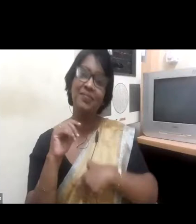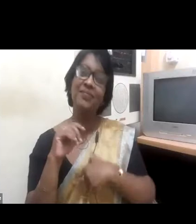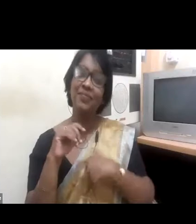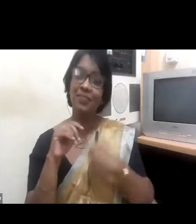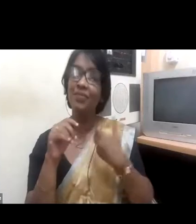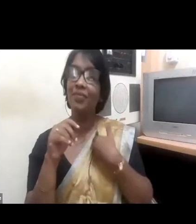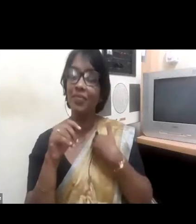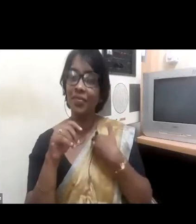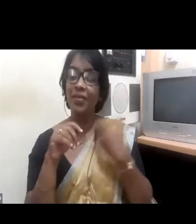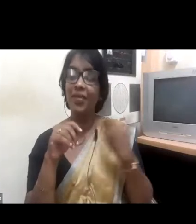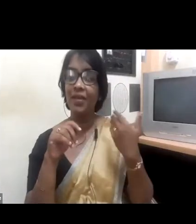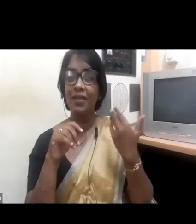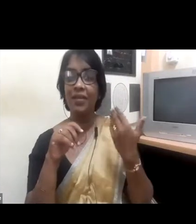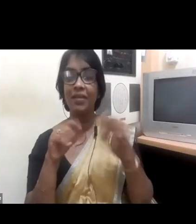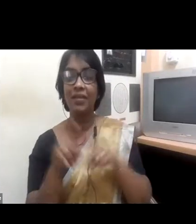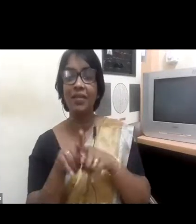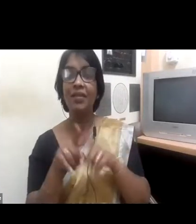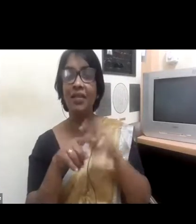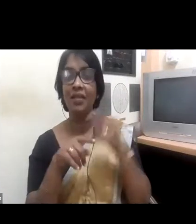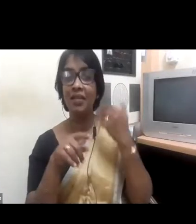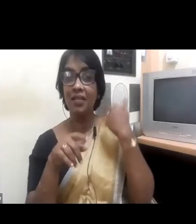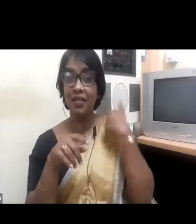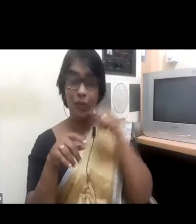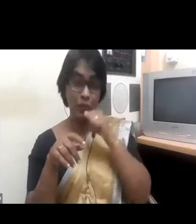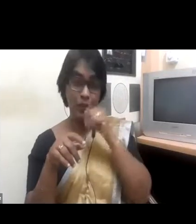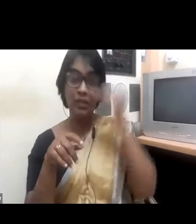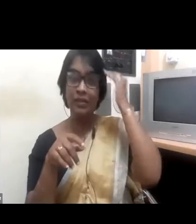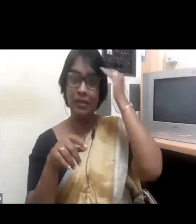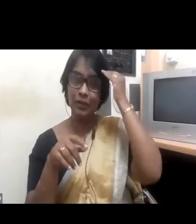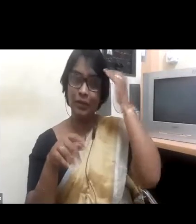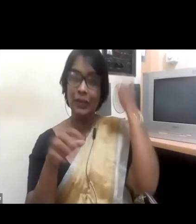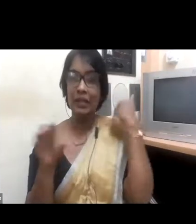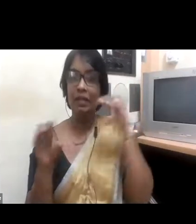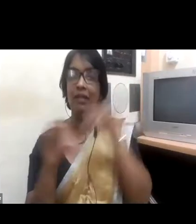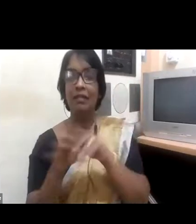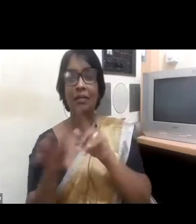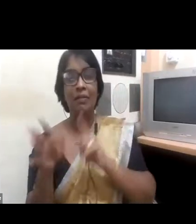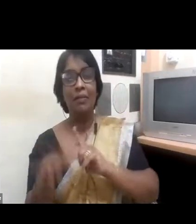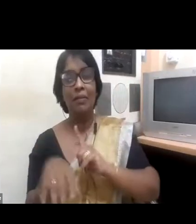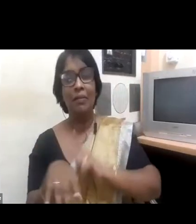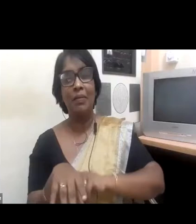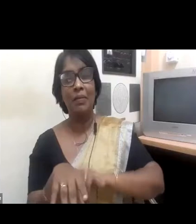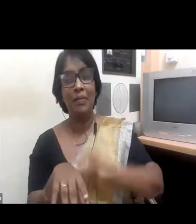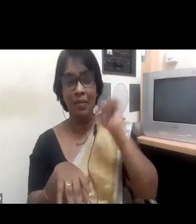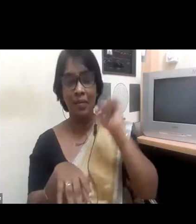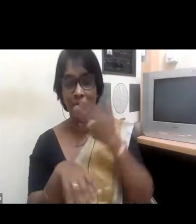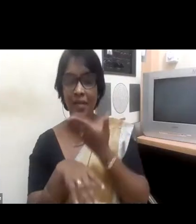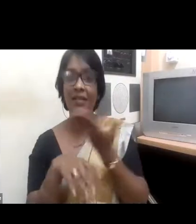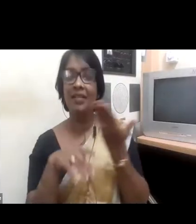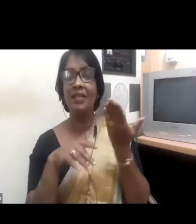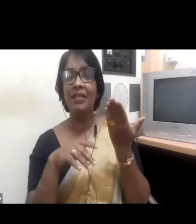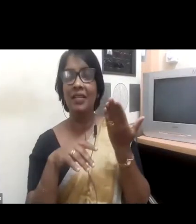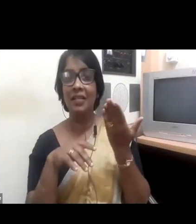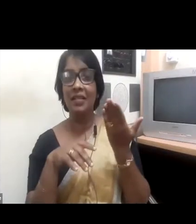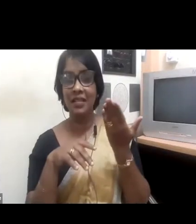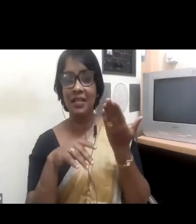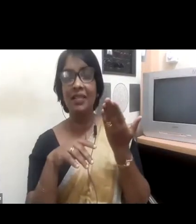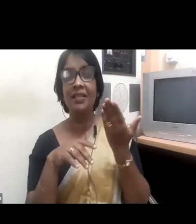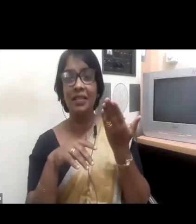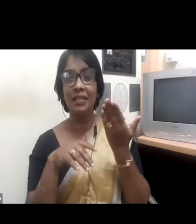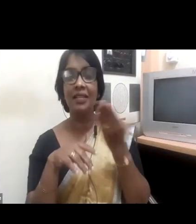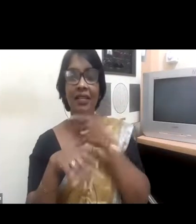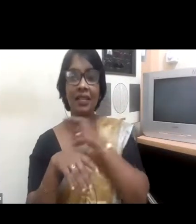be here, but unfortunately or fortunately she's on the board of one of the leading banks in Colombo, so